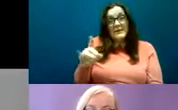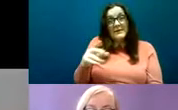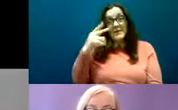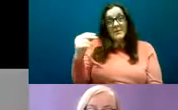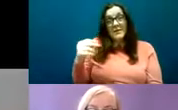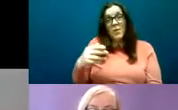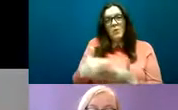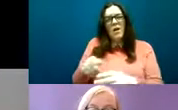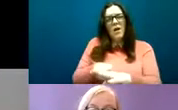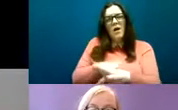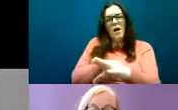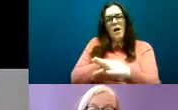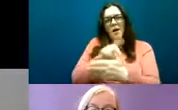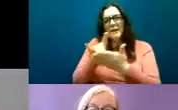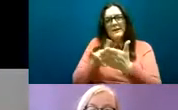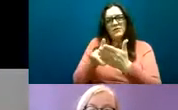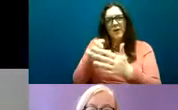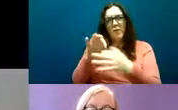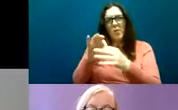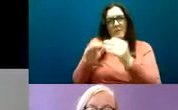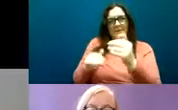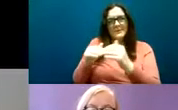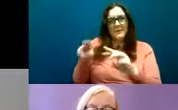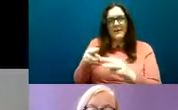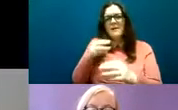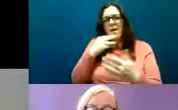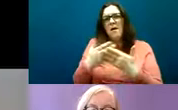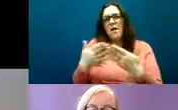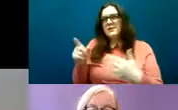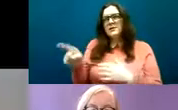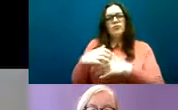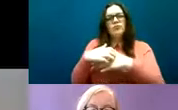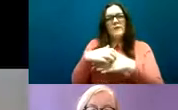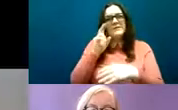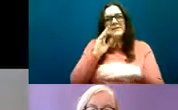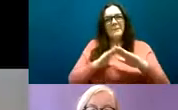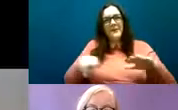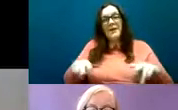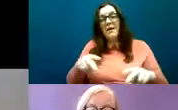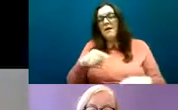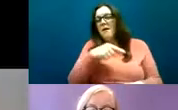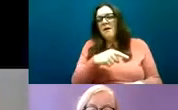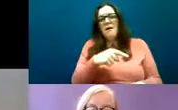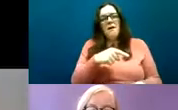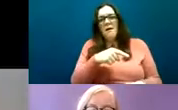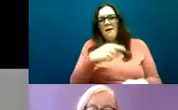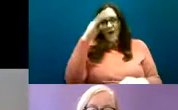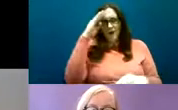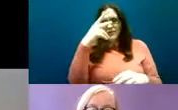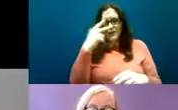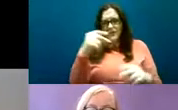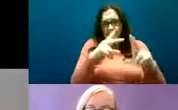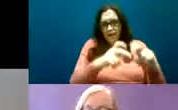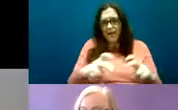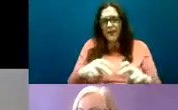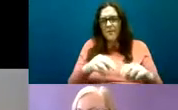them were rough sleeping whereas the Irish sample had a shorter homeless duration they tended to be in more stable accommodation and they were engaging